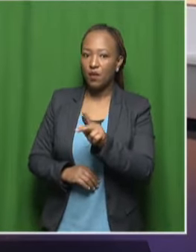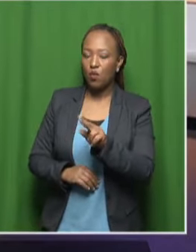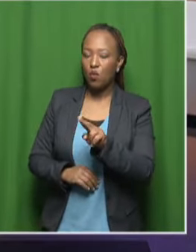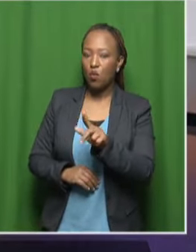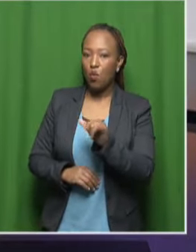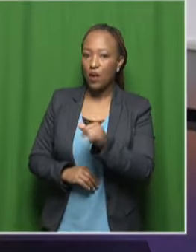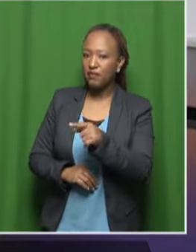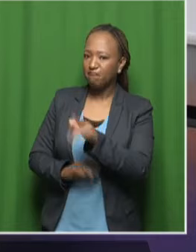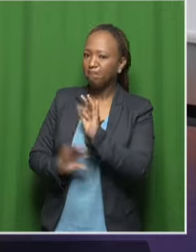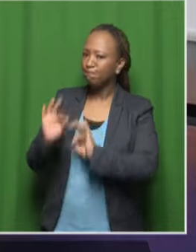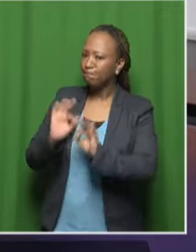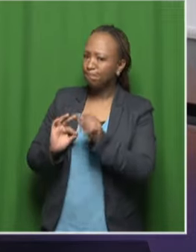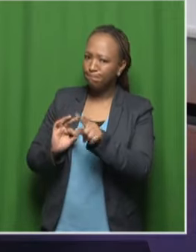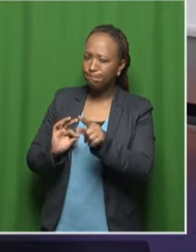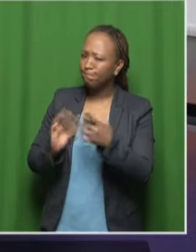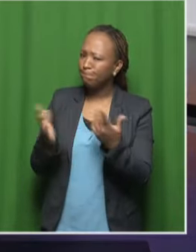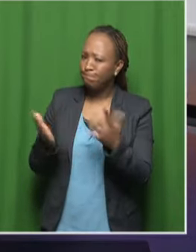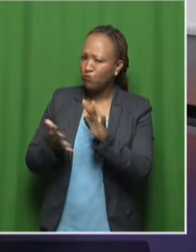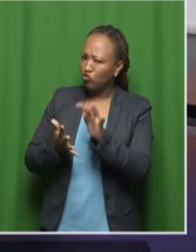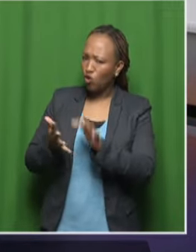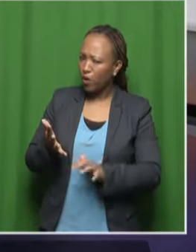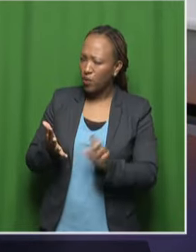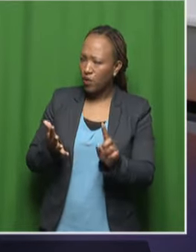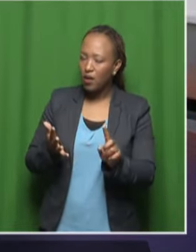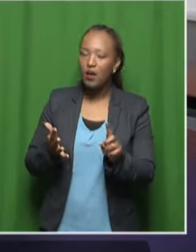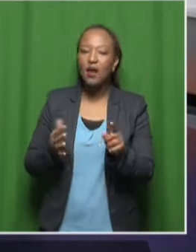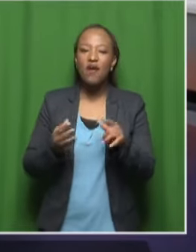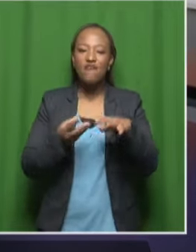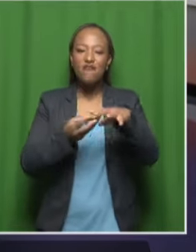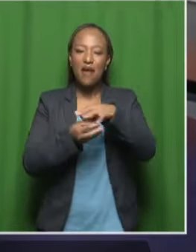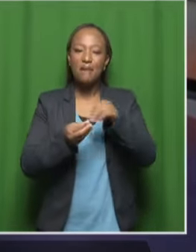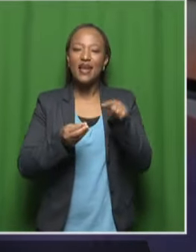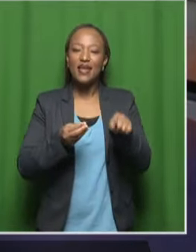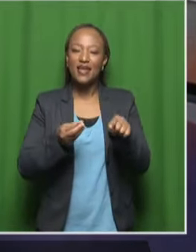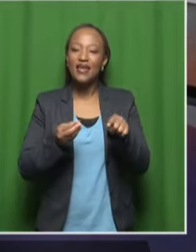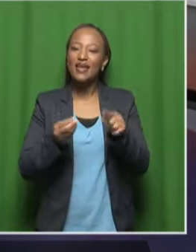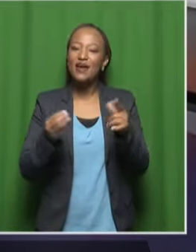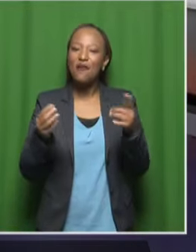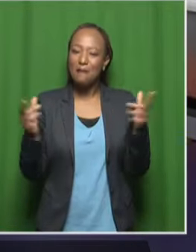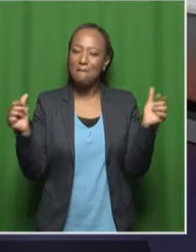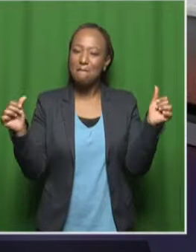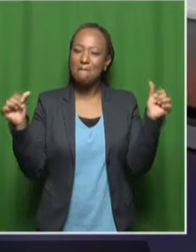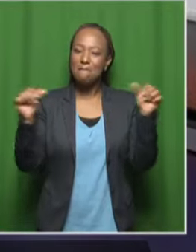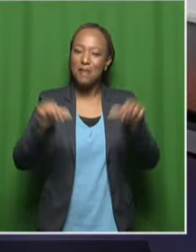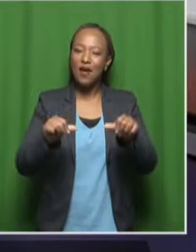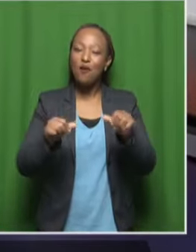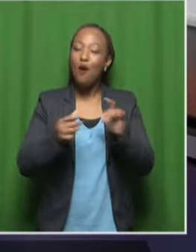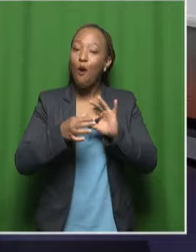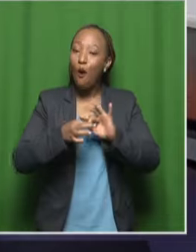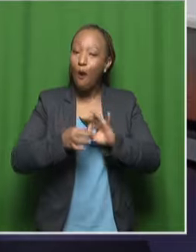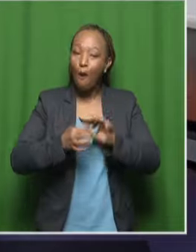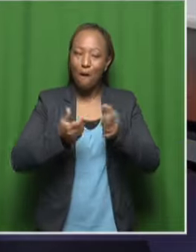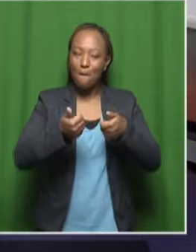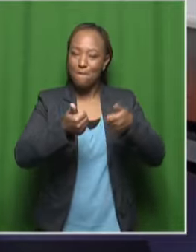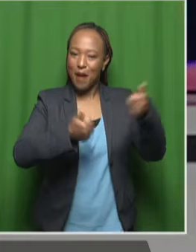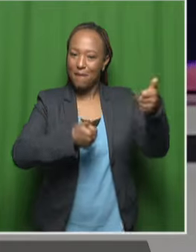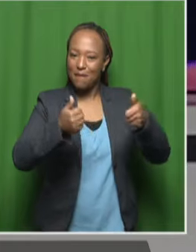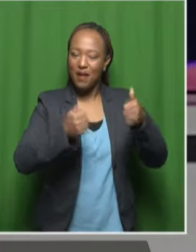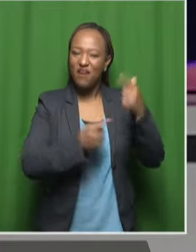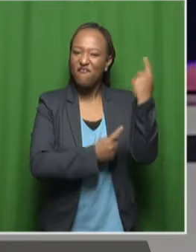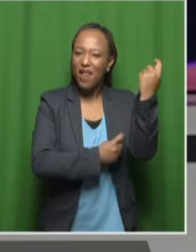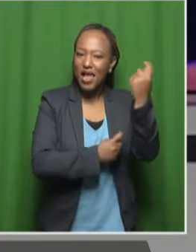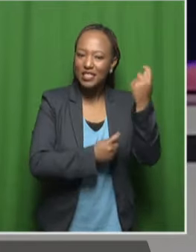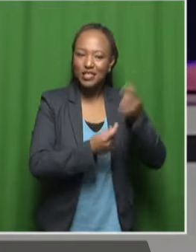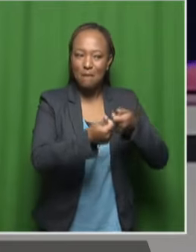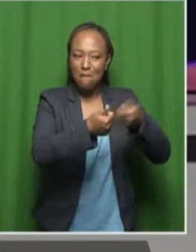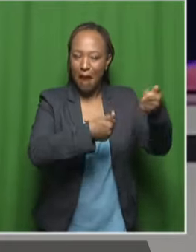This film is about a family reconnecting over the holiday season. It's about going home and getting back together and filling your cup and catching up on each other's